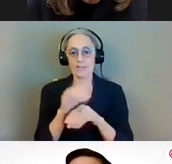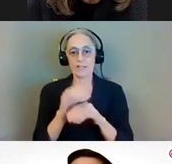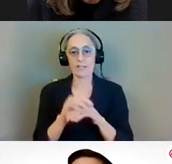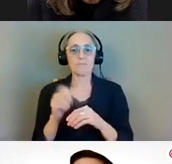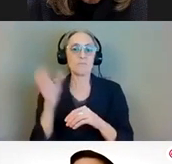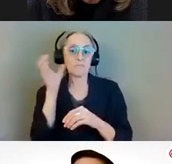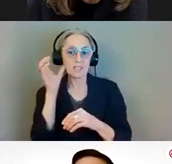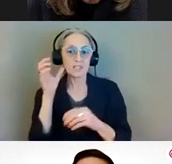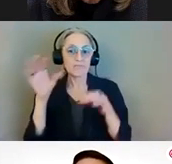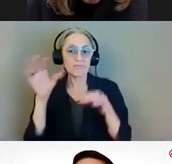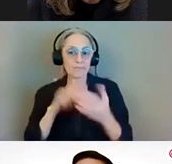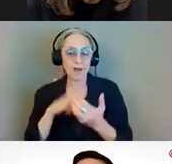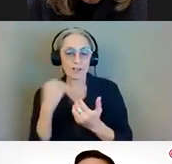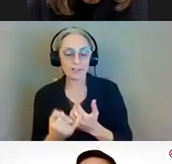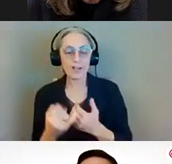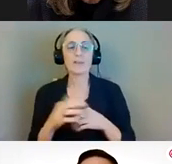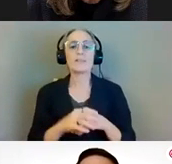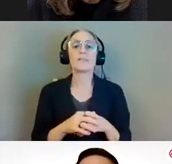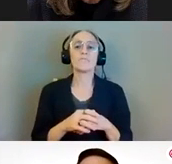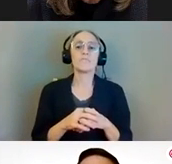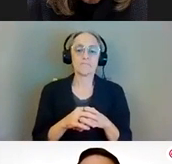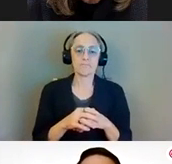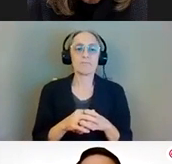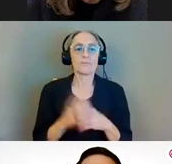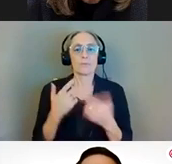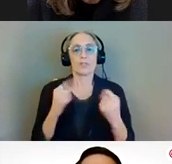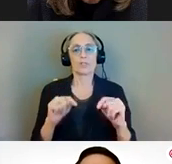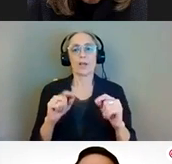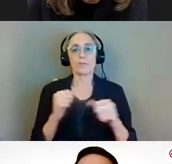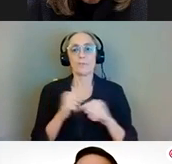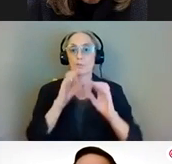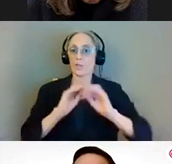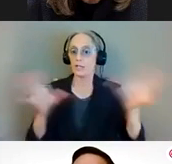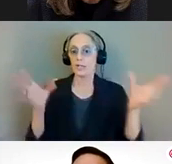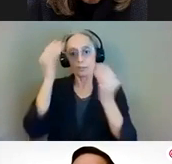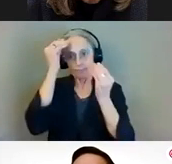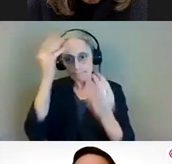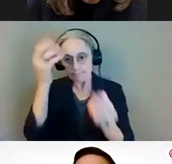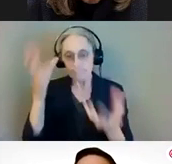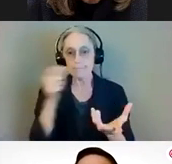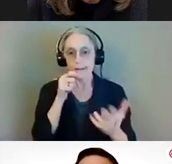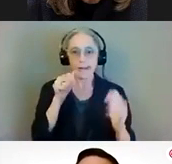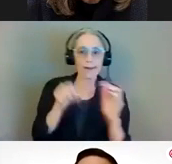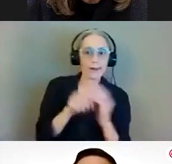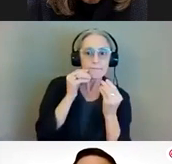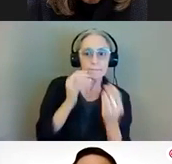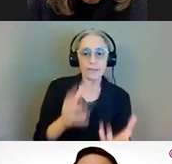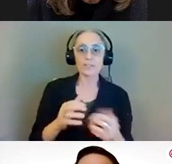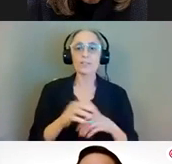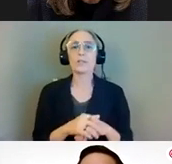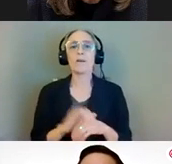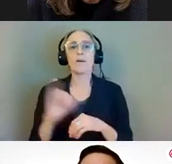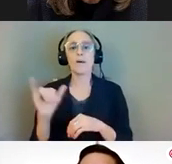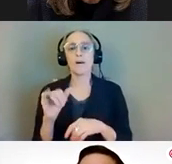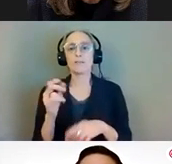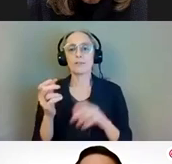um these are again a part of our efforts to stay transparent and stay in touch uh with all those affected by